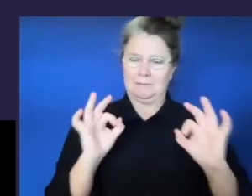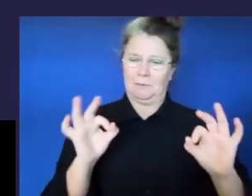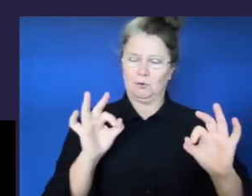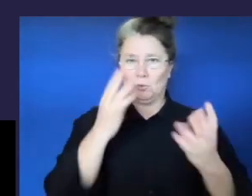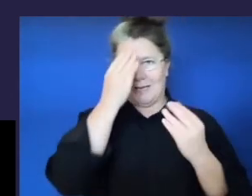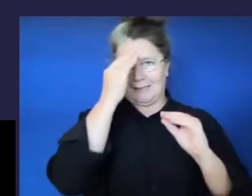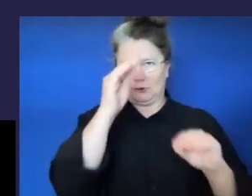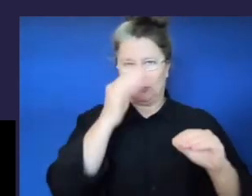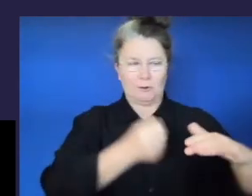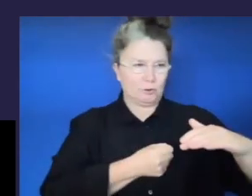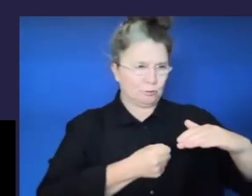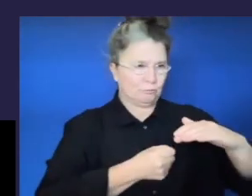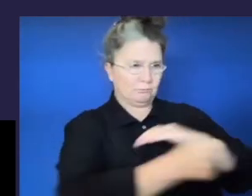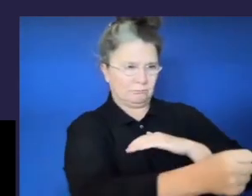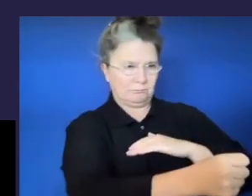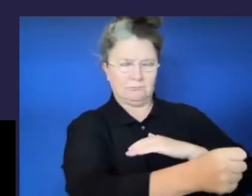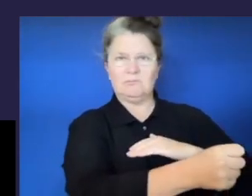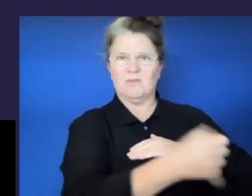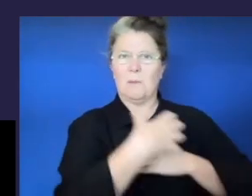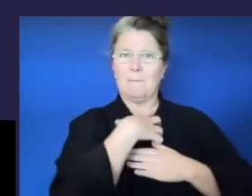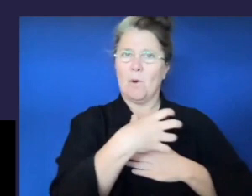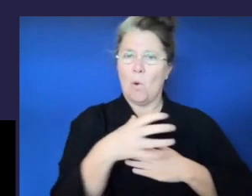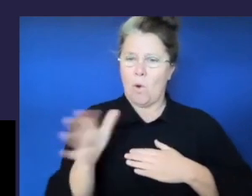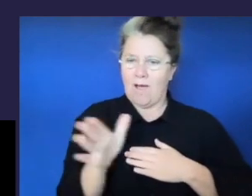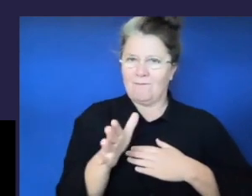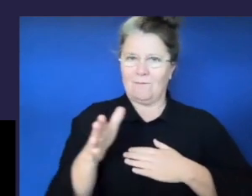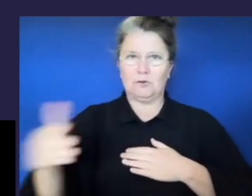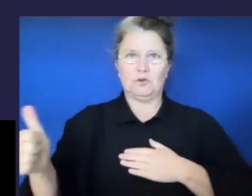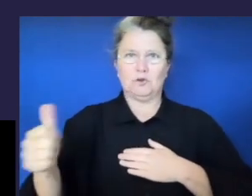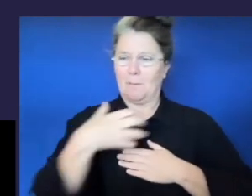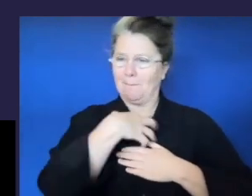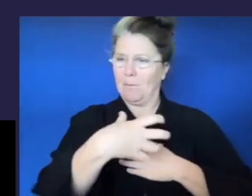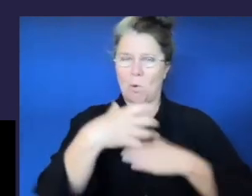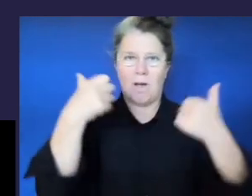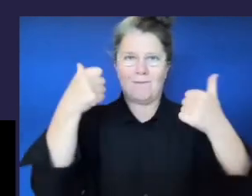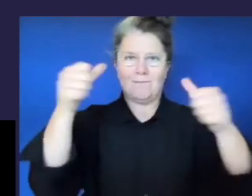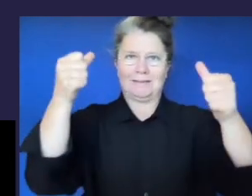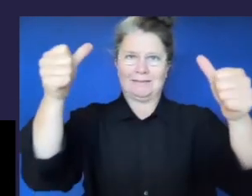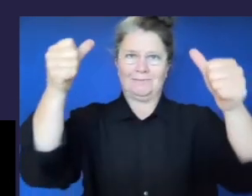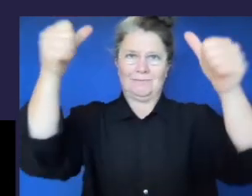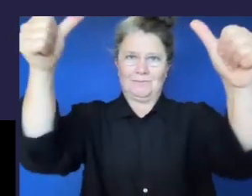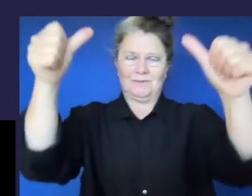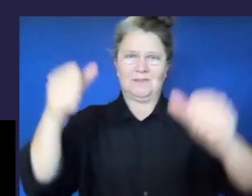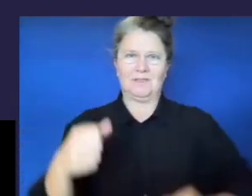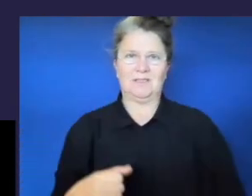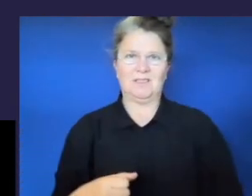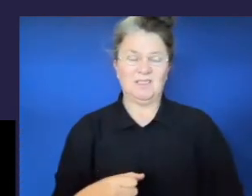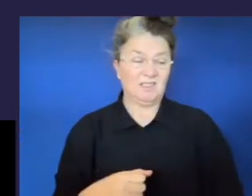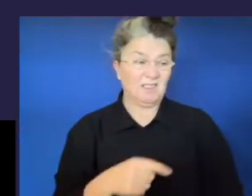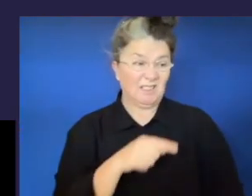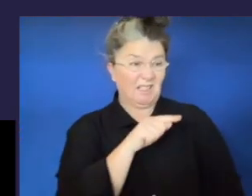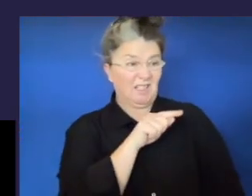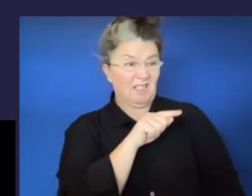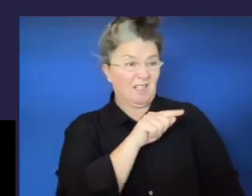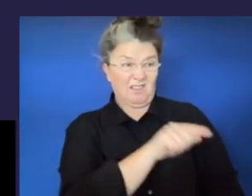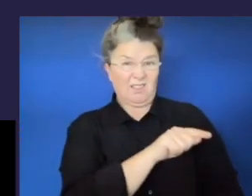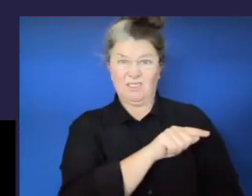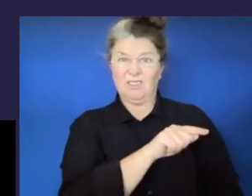effectively, and this is responded to with parallel resourcing and structures that emphasize this message across our systems.